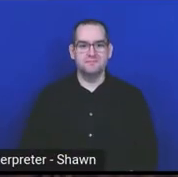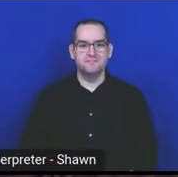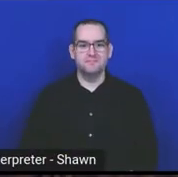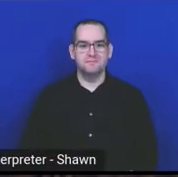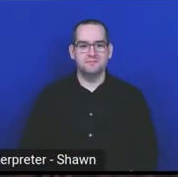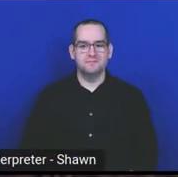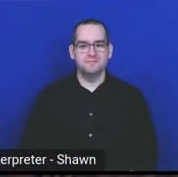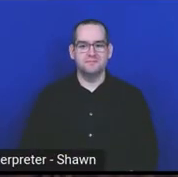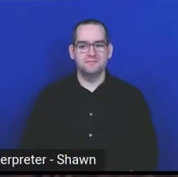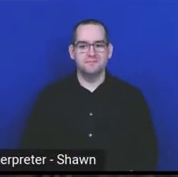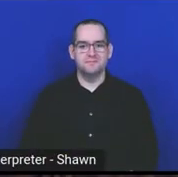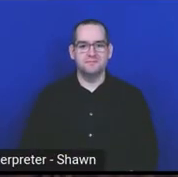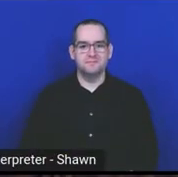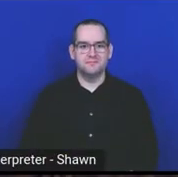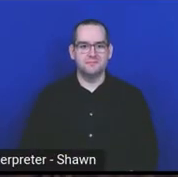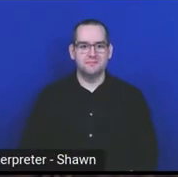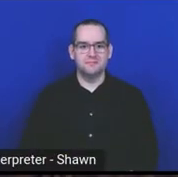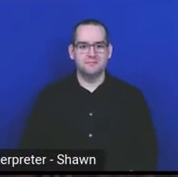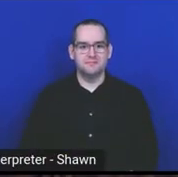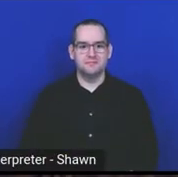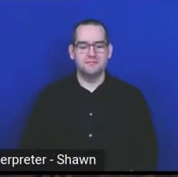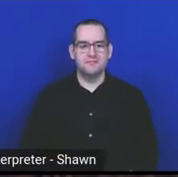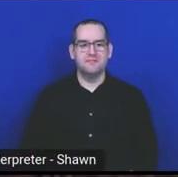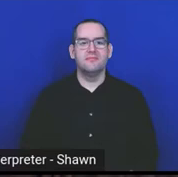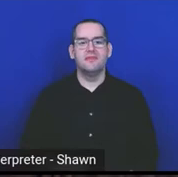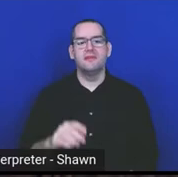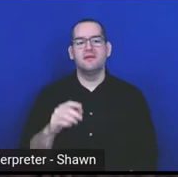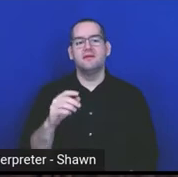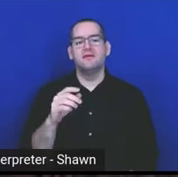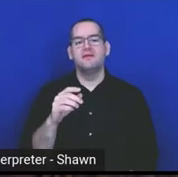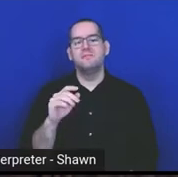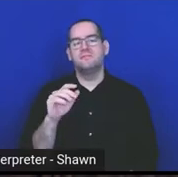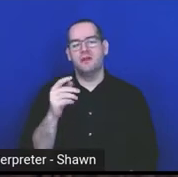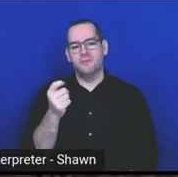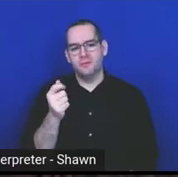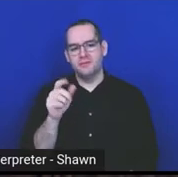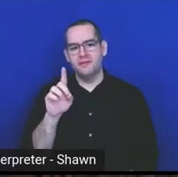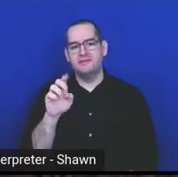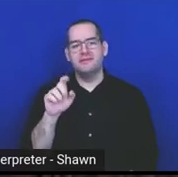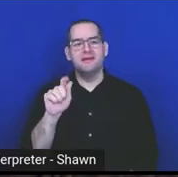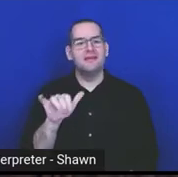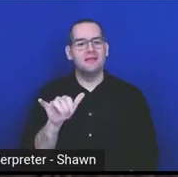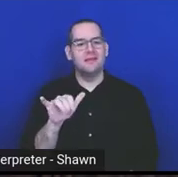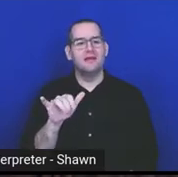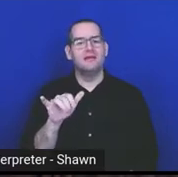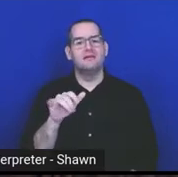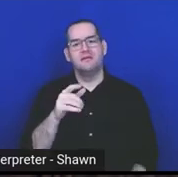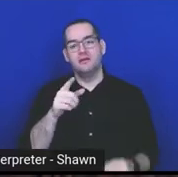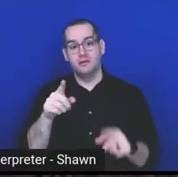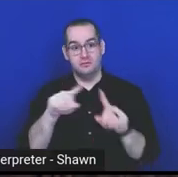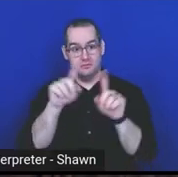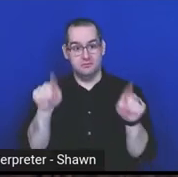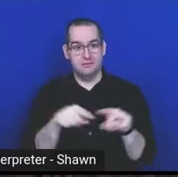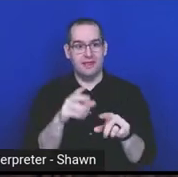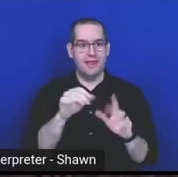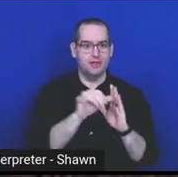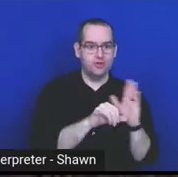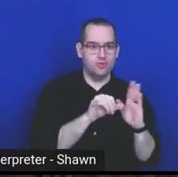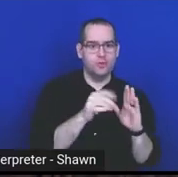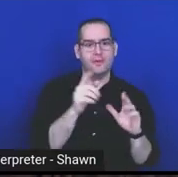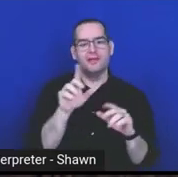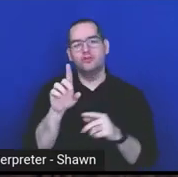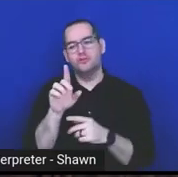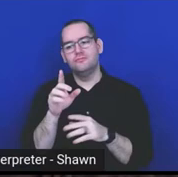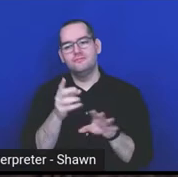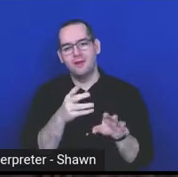and there is a delay between the stream software that we're using in YouTube, but I